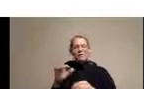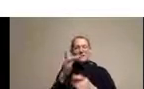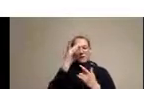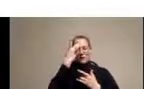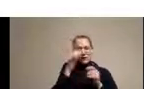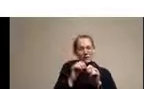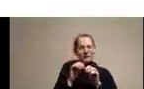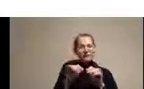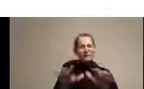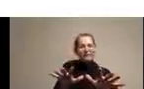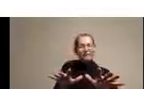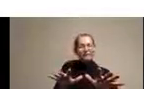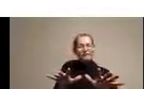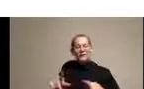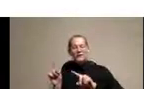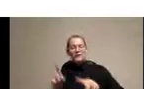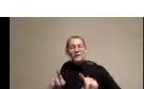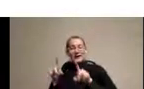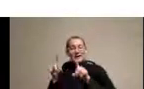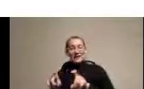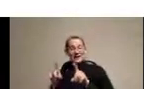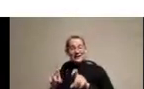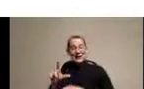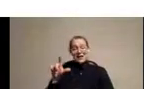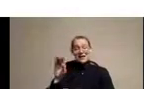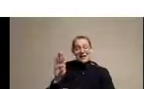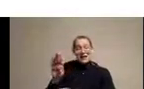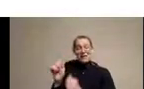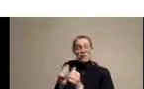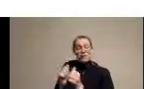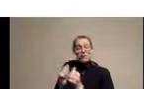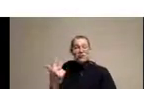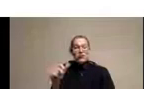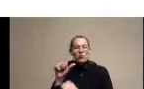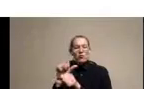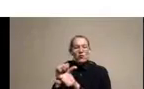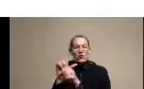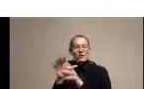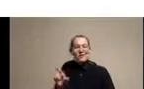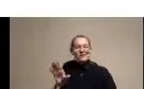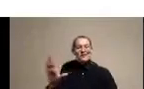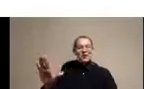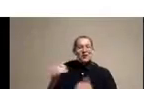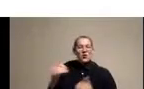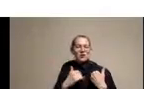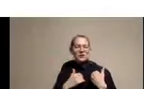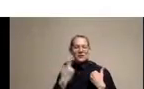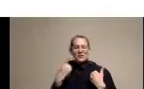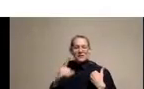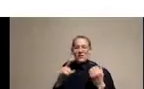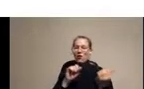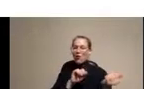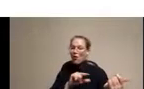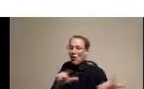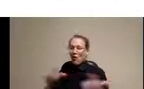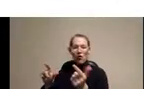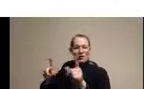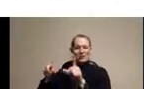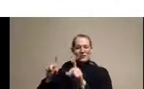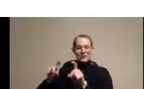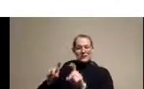three employees. That's how much we had invested in as a country, which, of course, is not very much at all. And it's perhaps